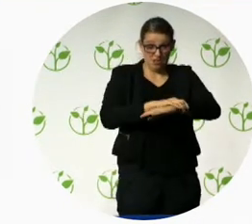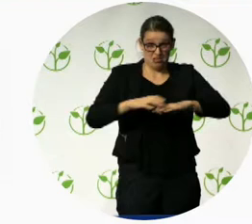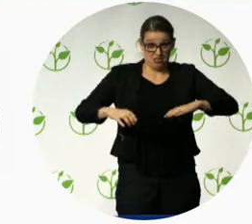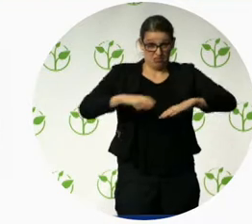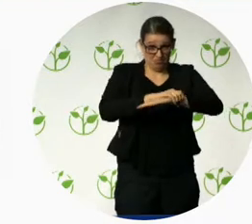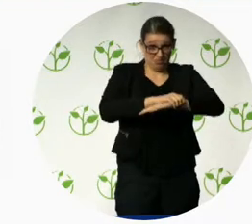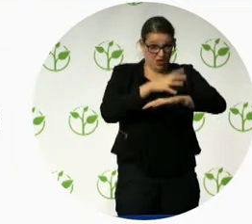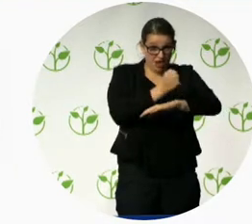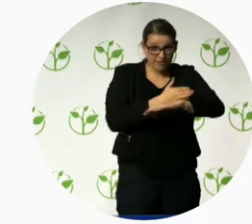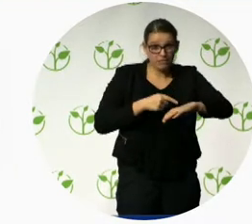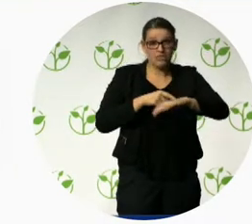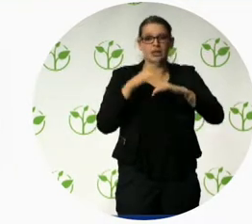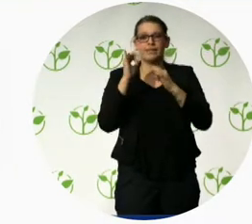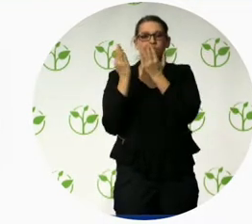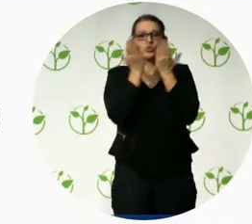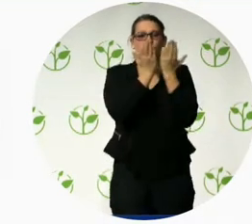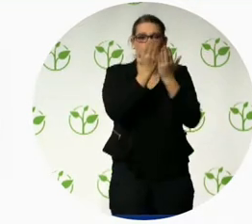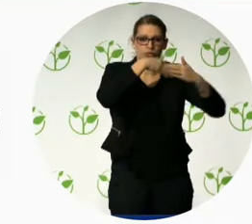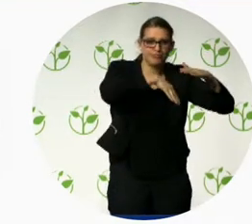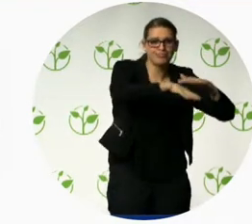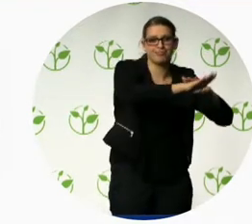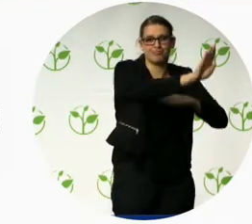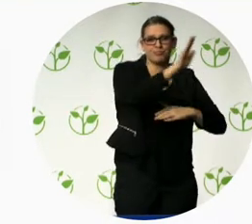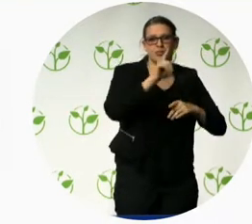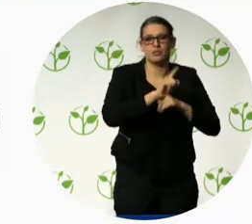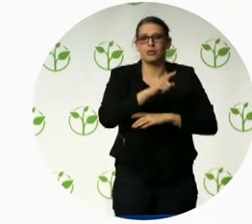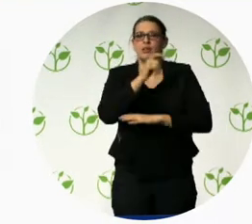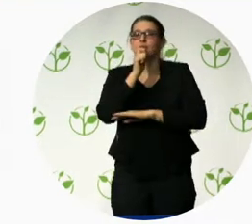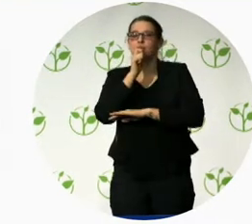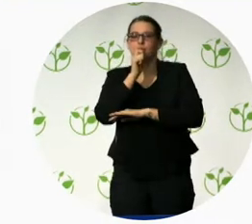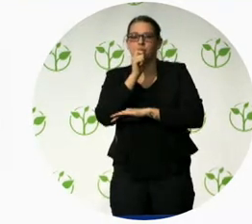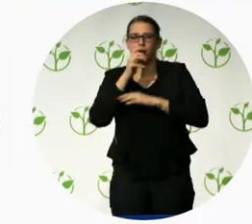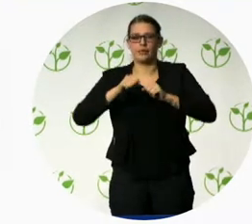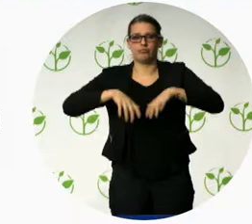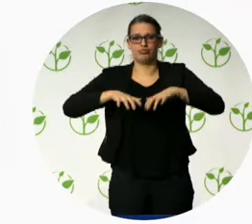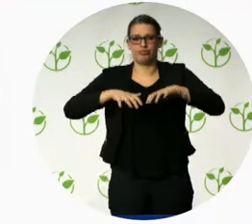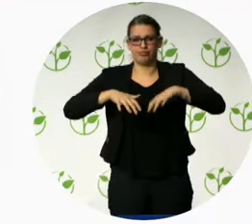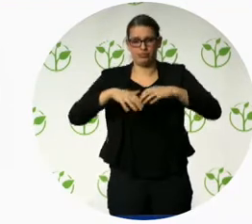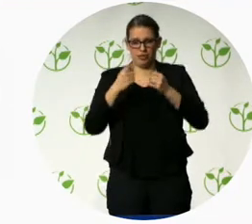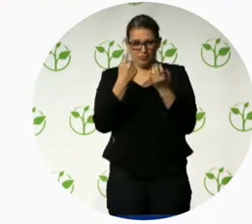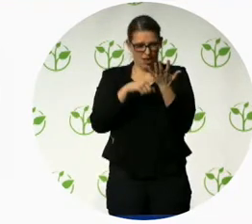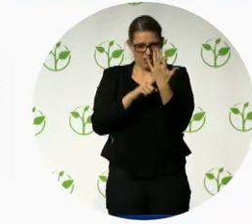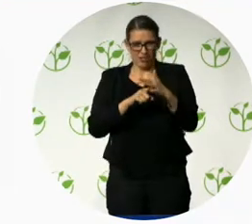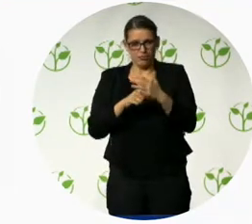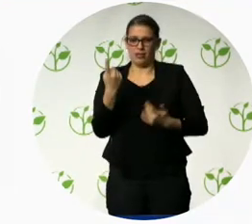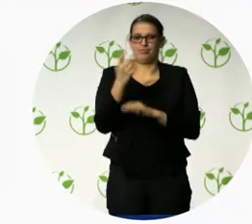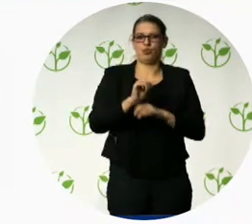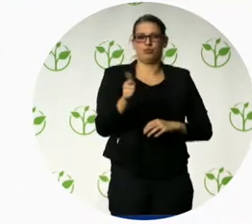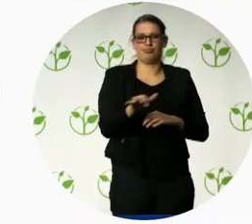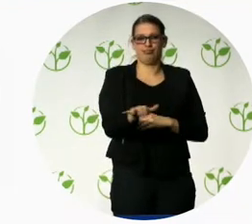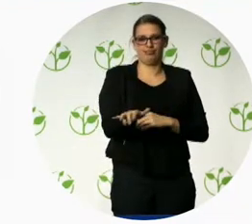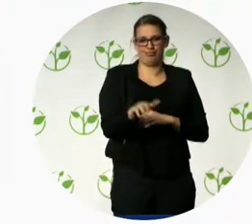your computer and type one-handed. And here's how you do it. Because everybody knows how to do it. So we're failing to get the message across.